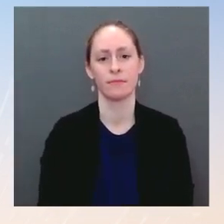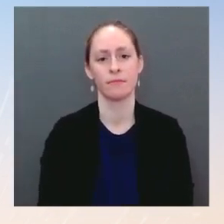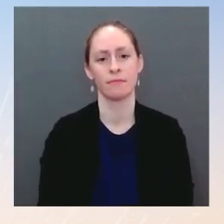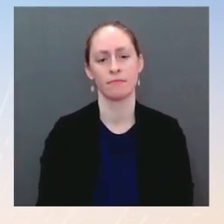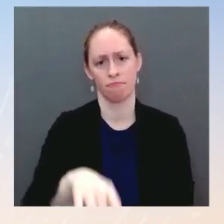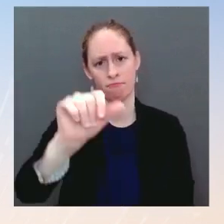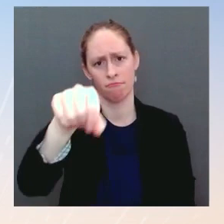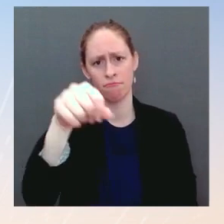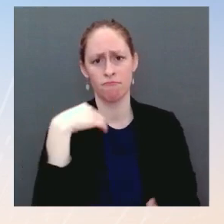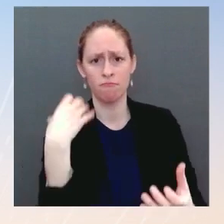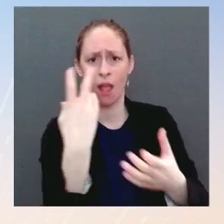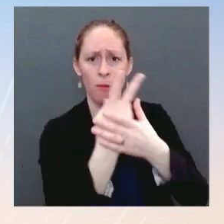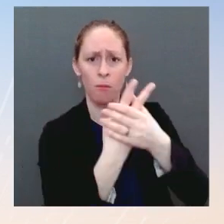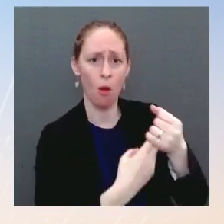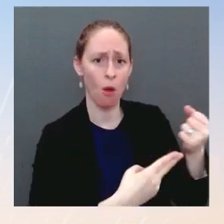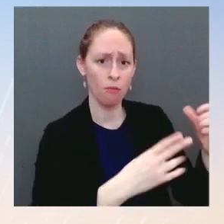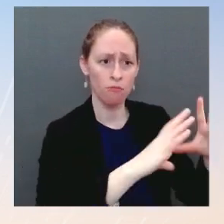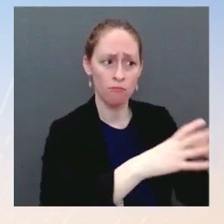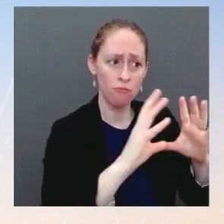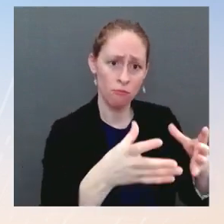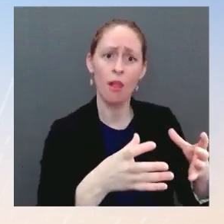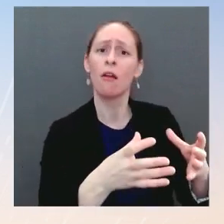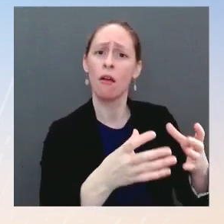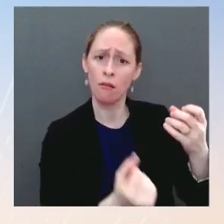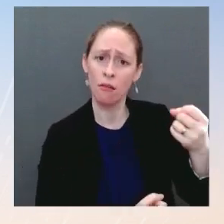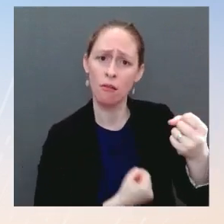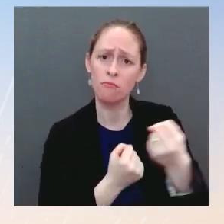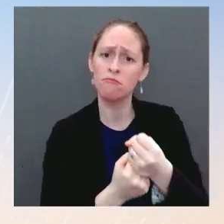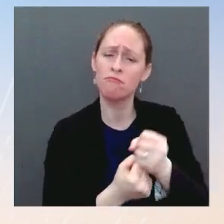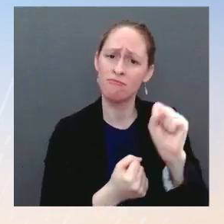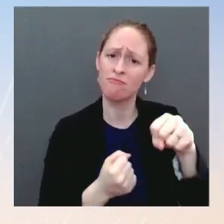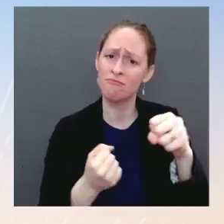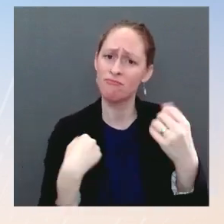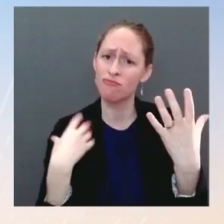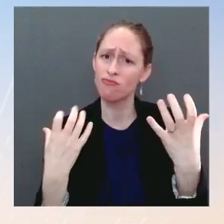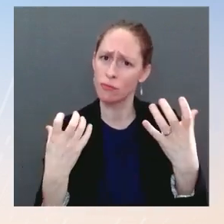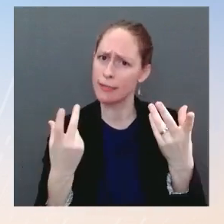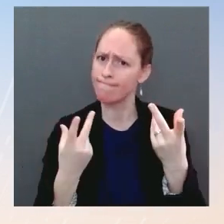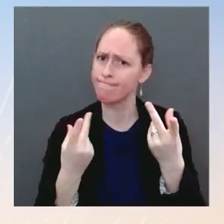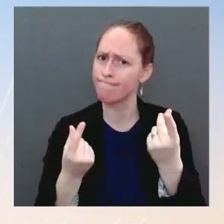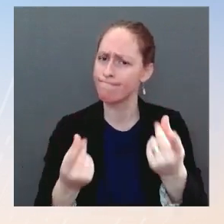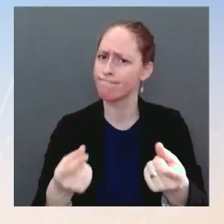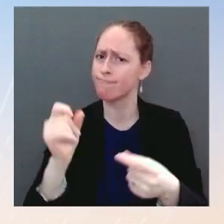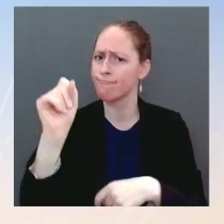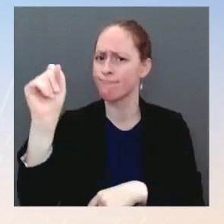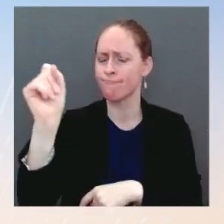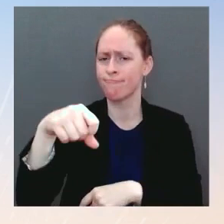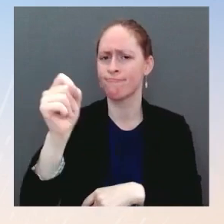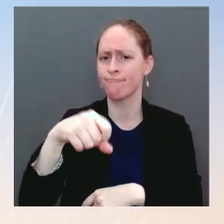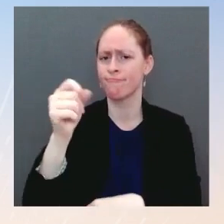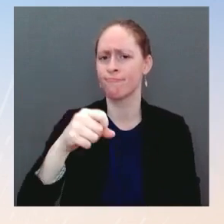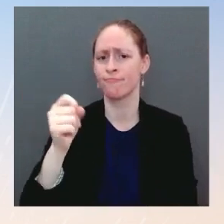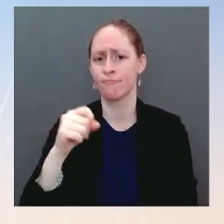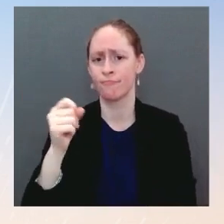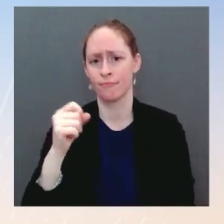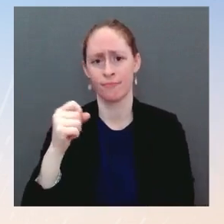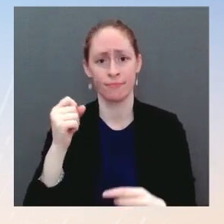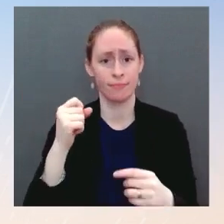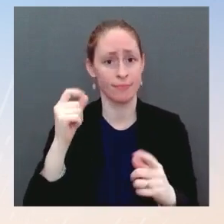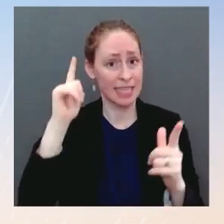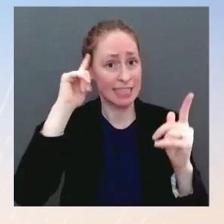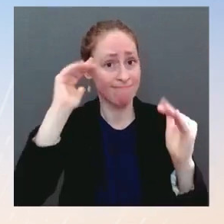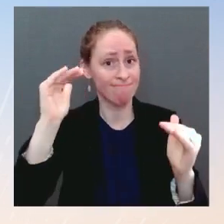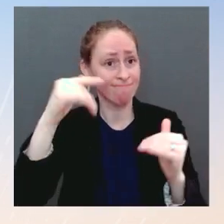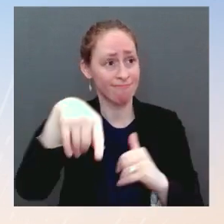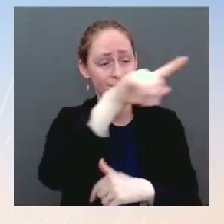to move forward expeditiously, and he is certainly hopeful that everyone will come to the table with The Ms. good faith. Oh,